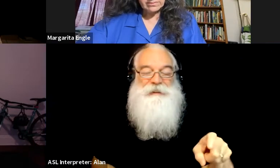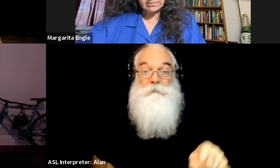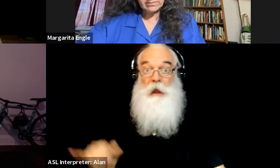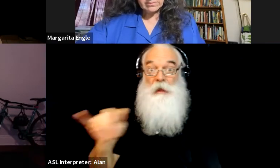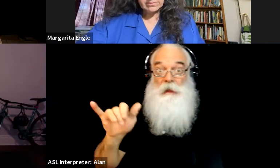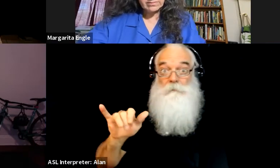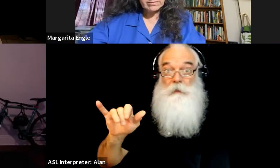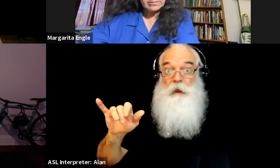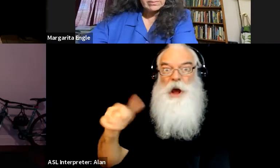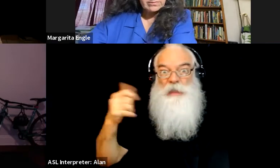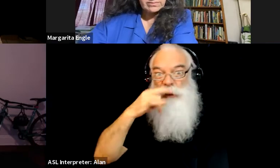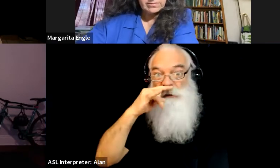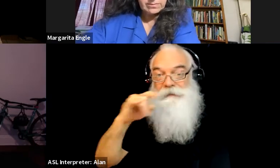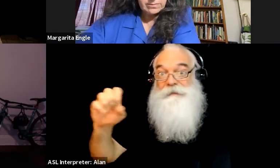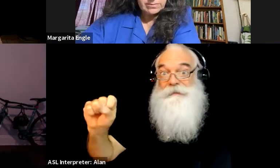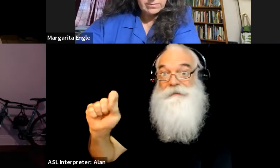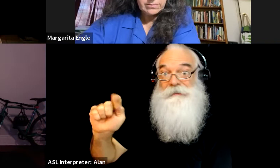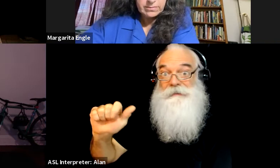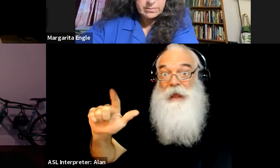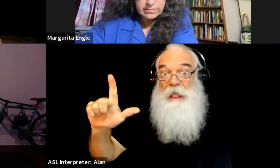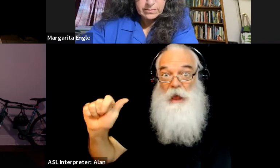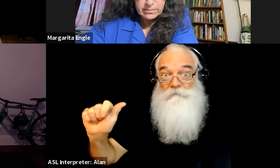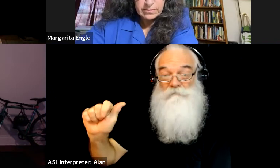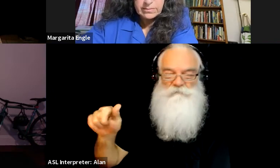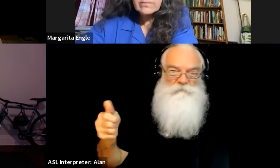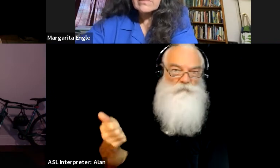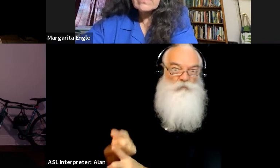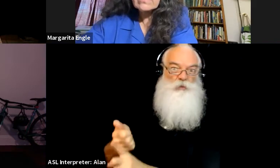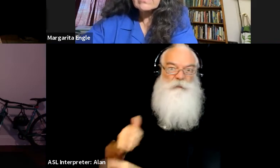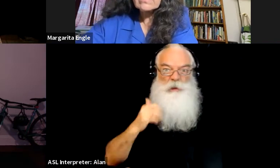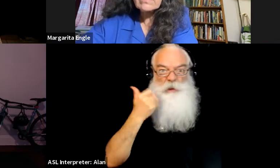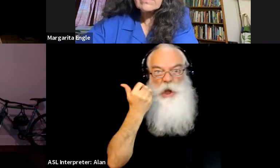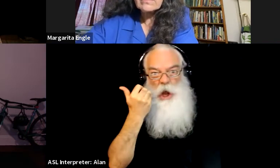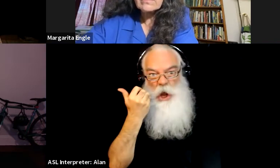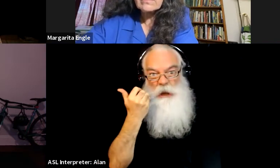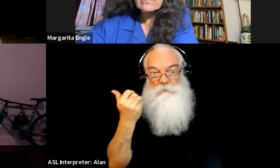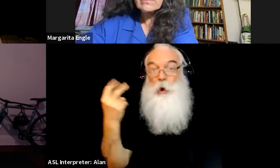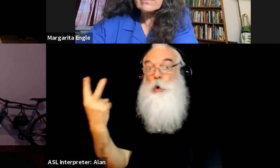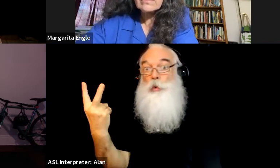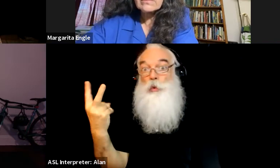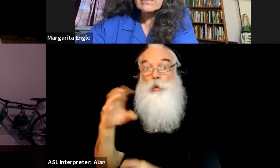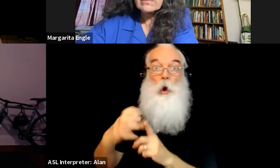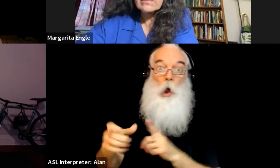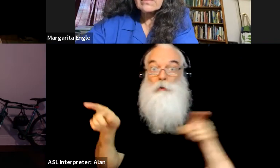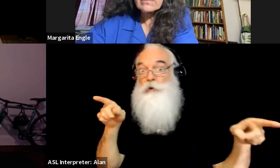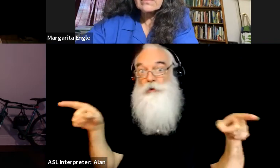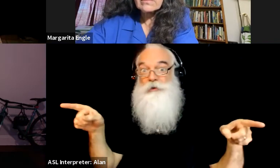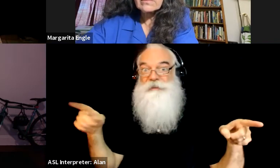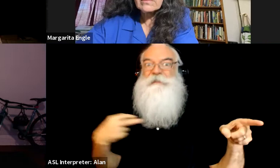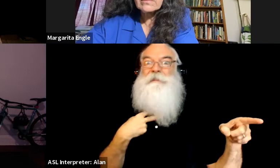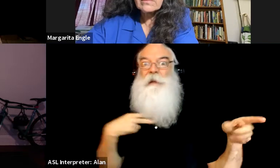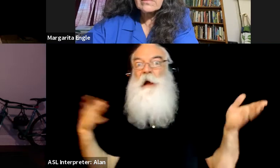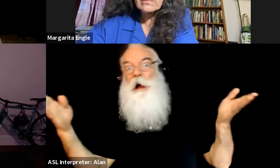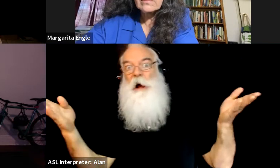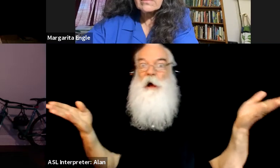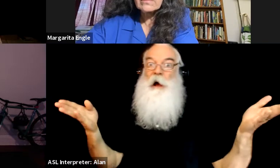shy, who feel caught between cultures. And I think to make a kid feel not alone and to feel like they